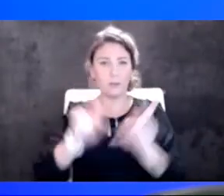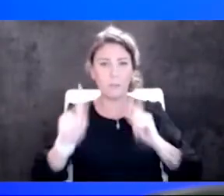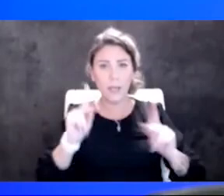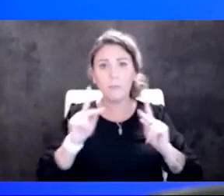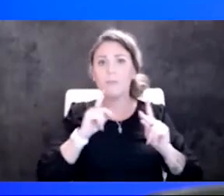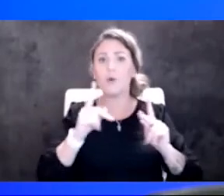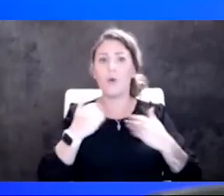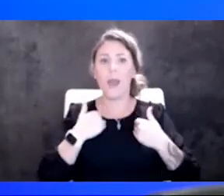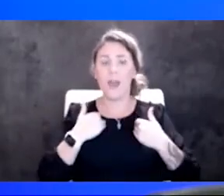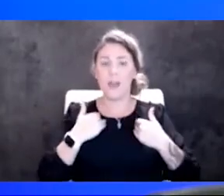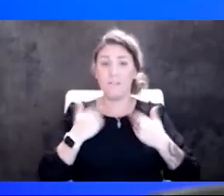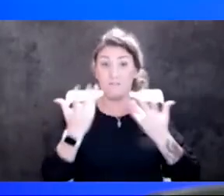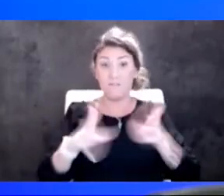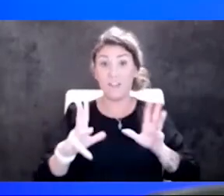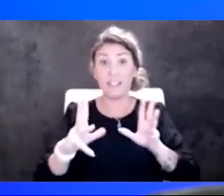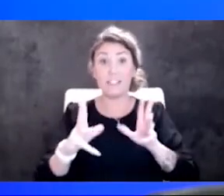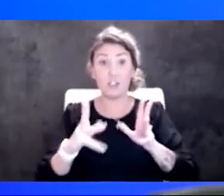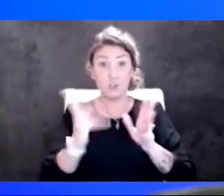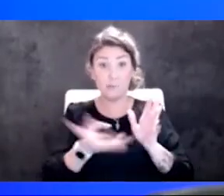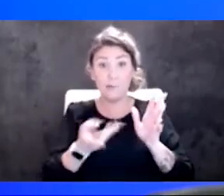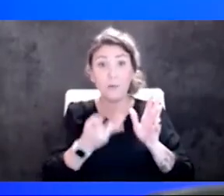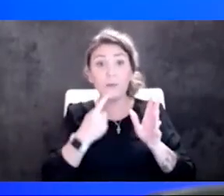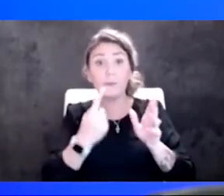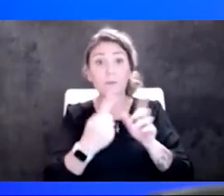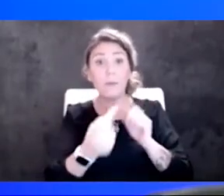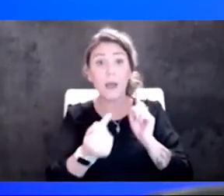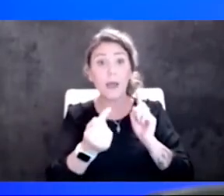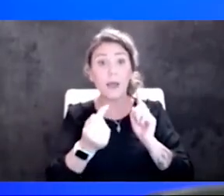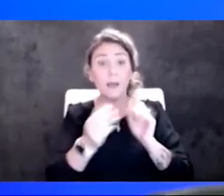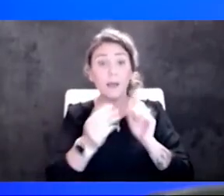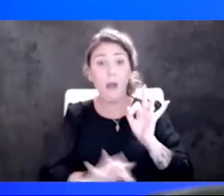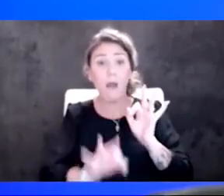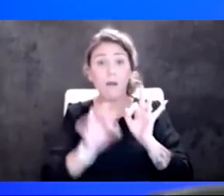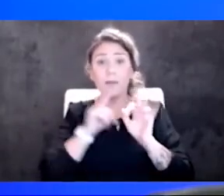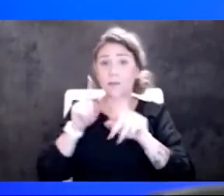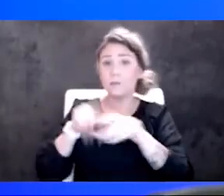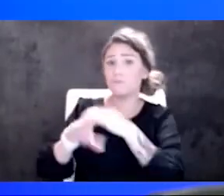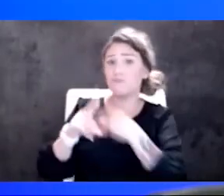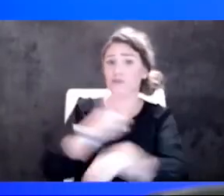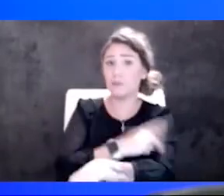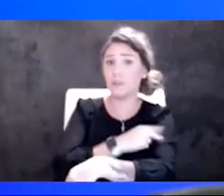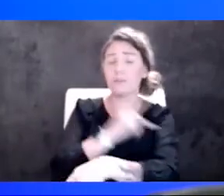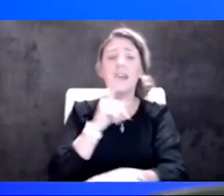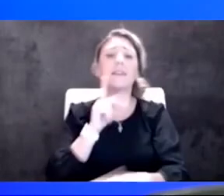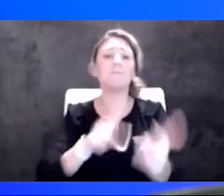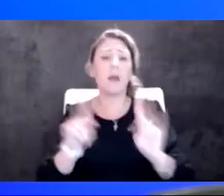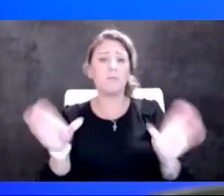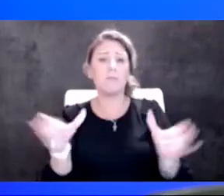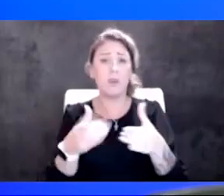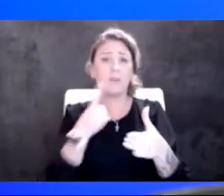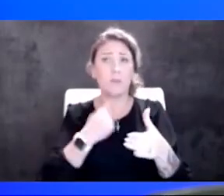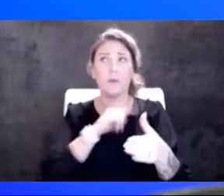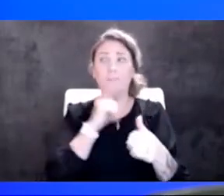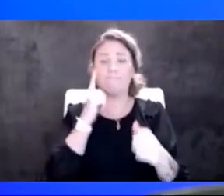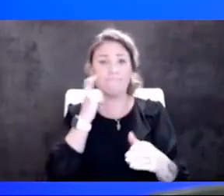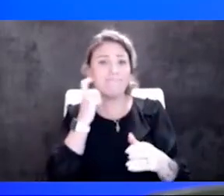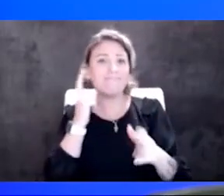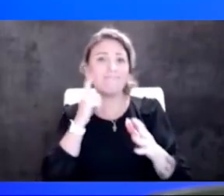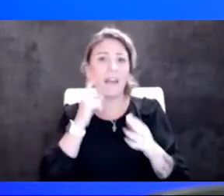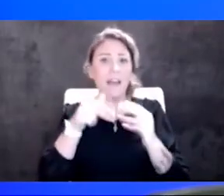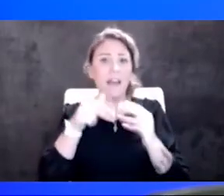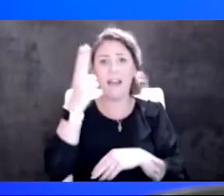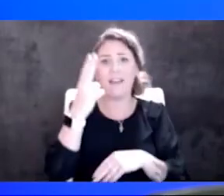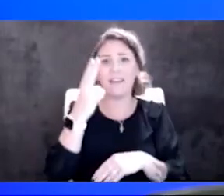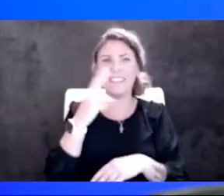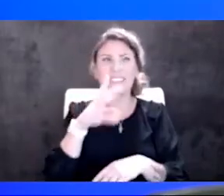monoclonal antibodies go on to be hospitalized and that's a population that we would expect to be much higher. So at least six, seven, eight, probably more like